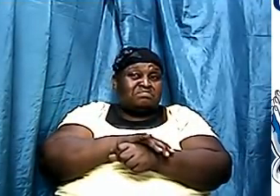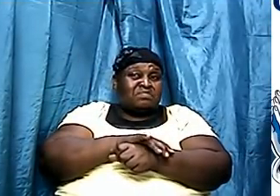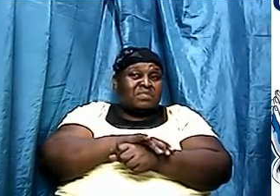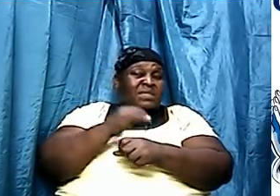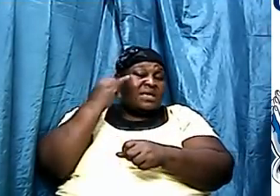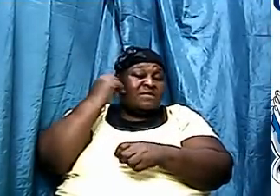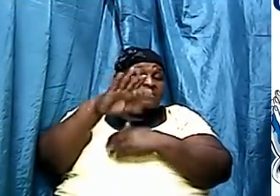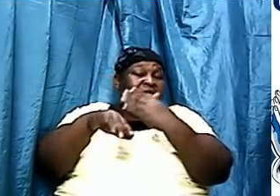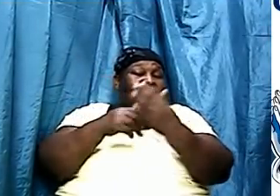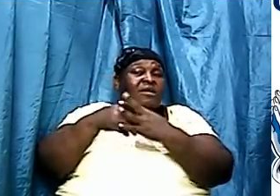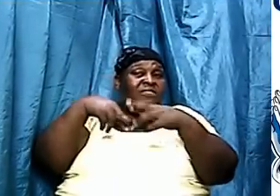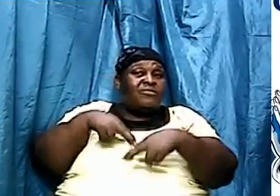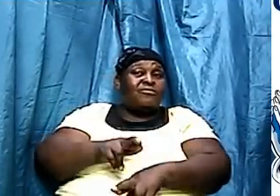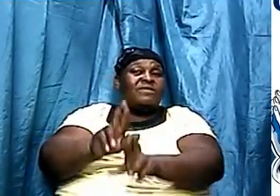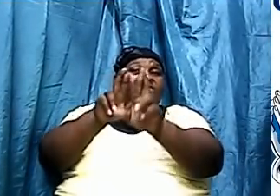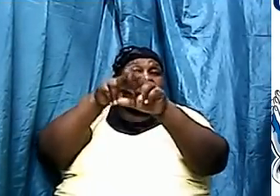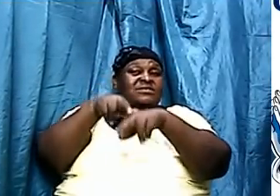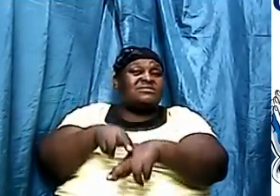all the rivers